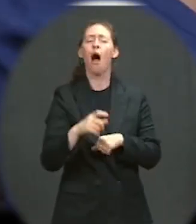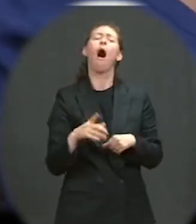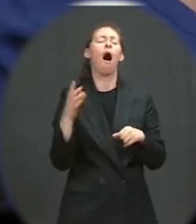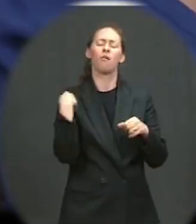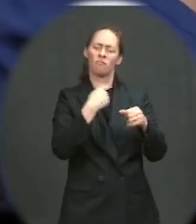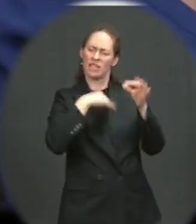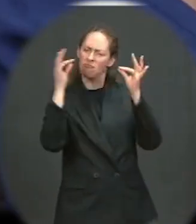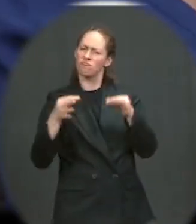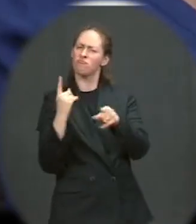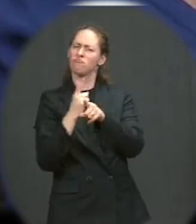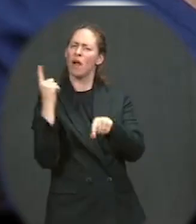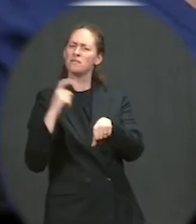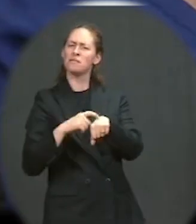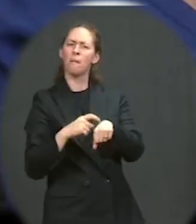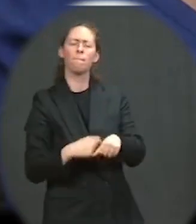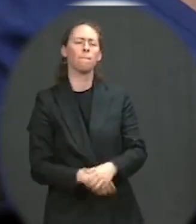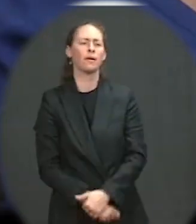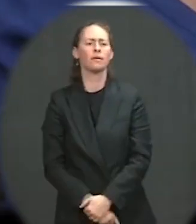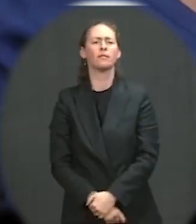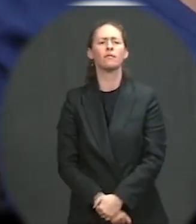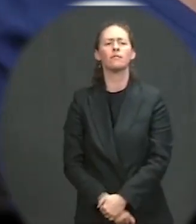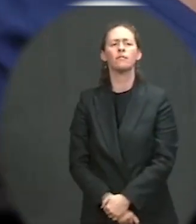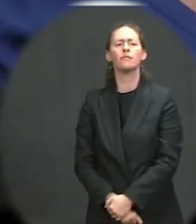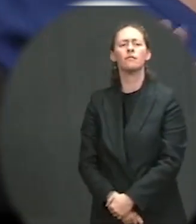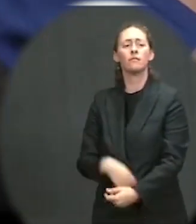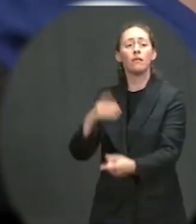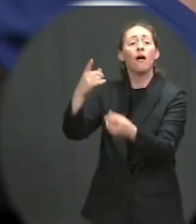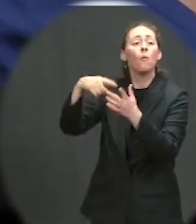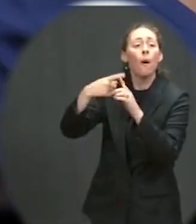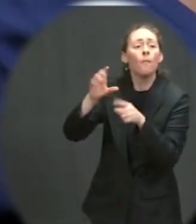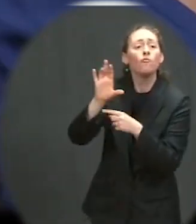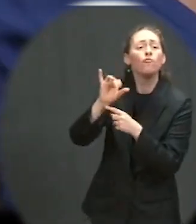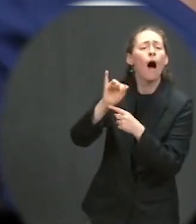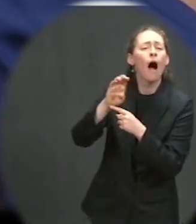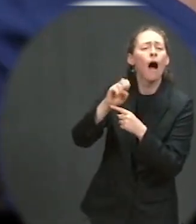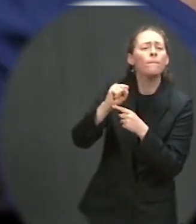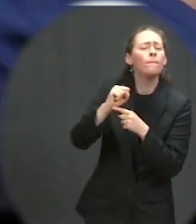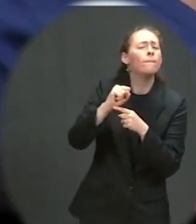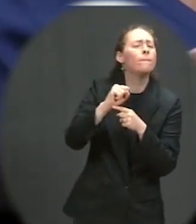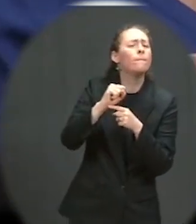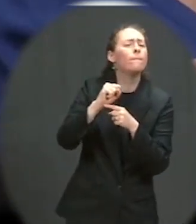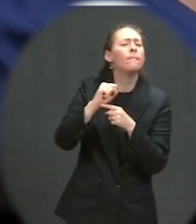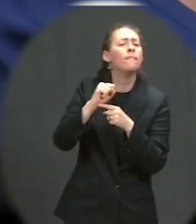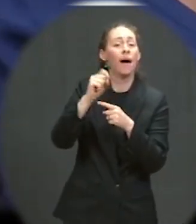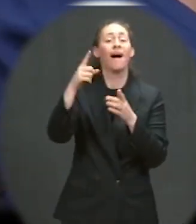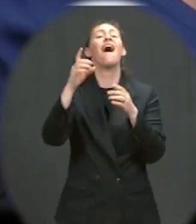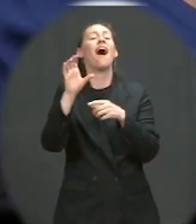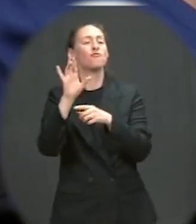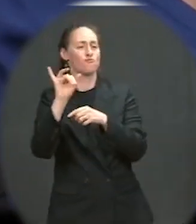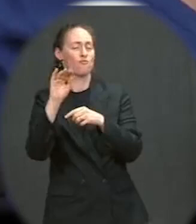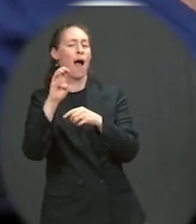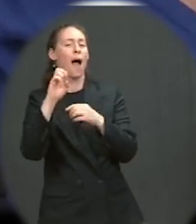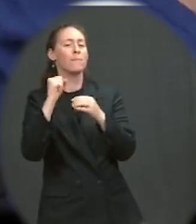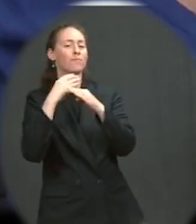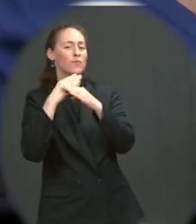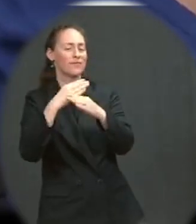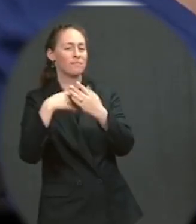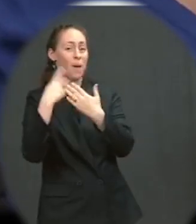mentioned expanding the crime prevention rollout. The yes. But there is a lot of crime in big cities.